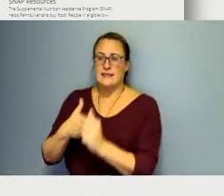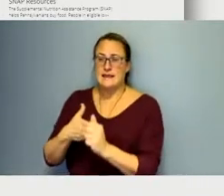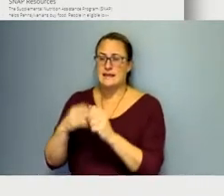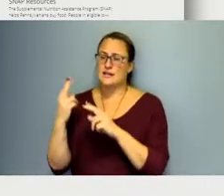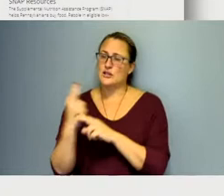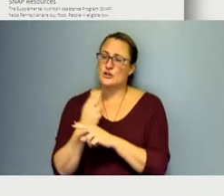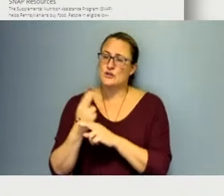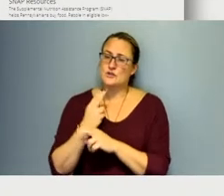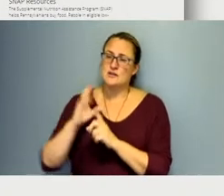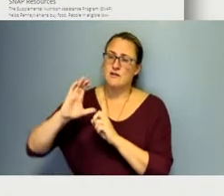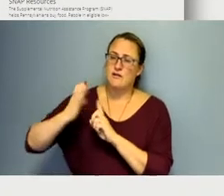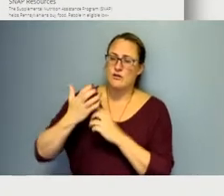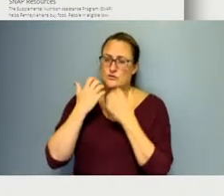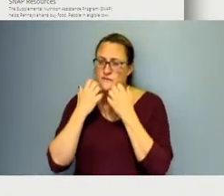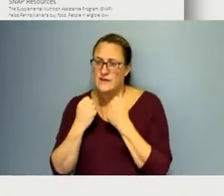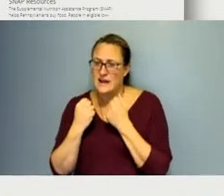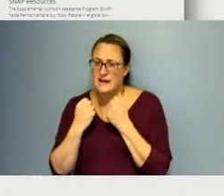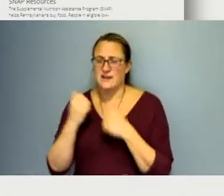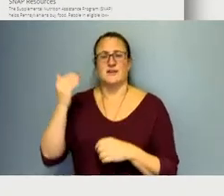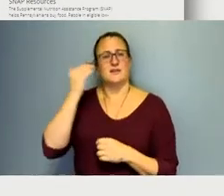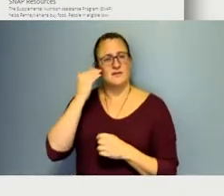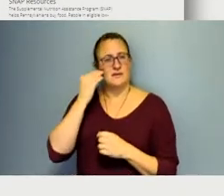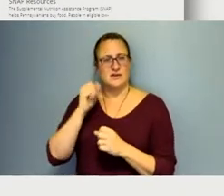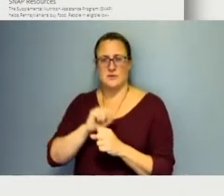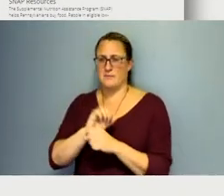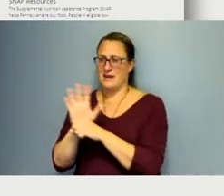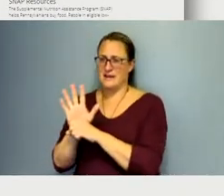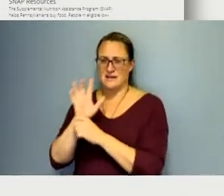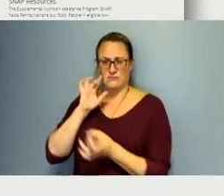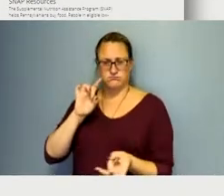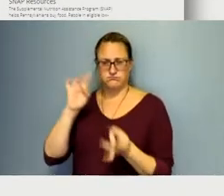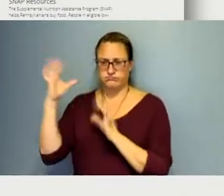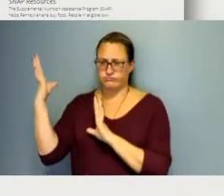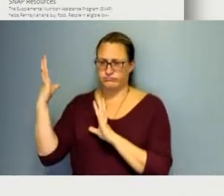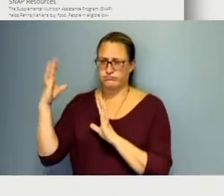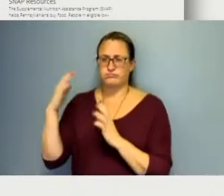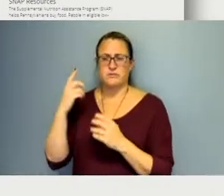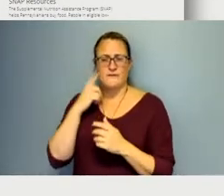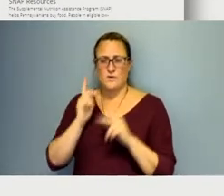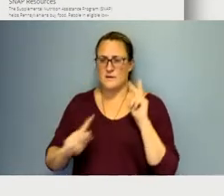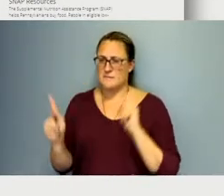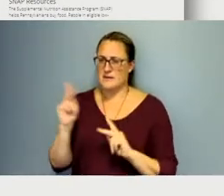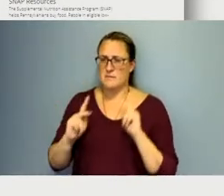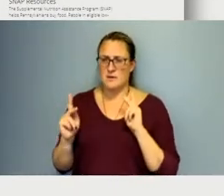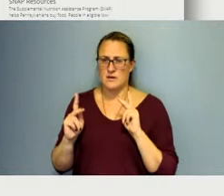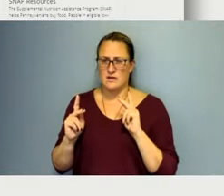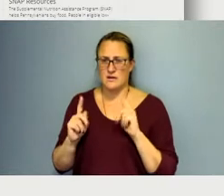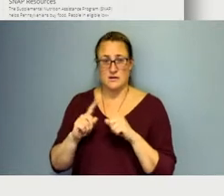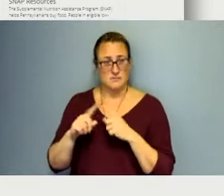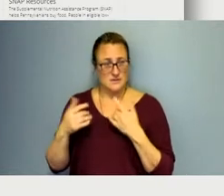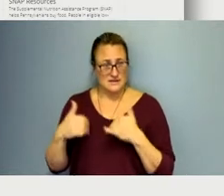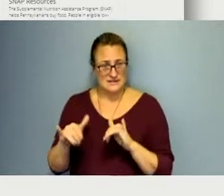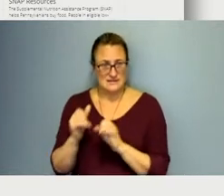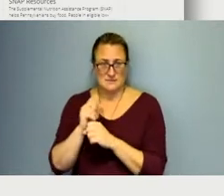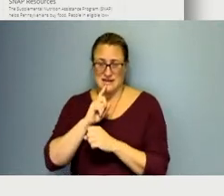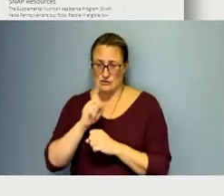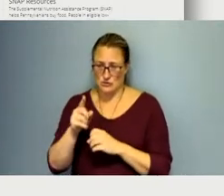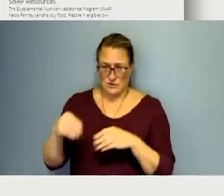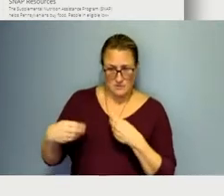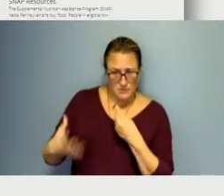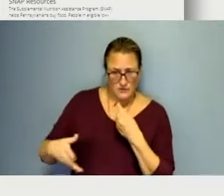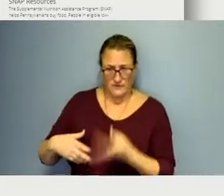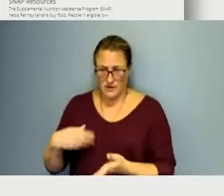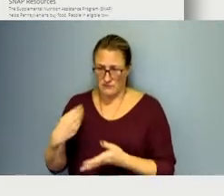catastrophic for many people, but we want to make sure that we are providing as many resources,